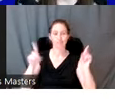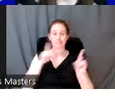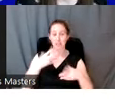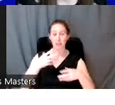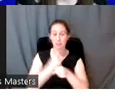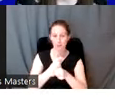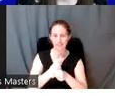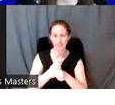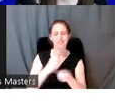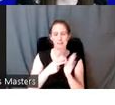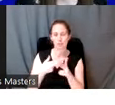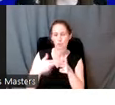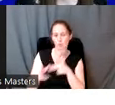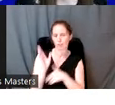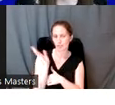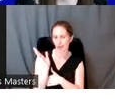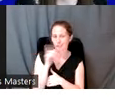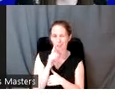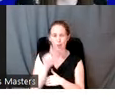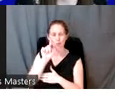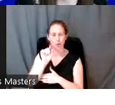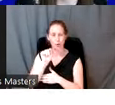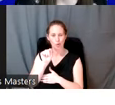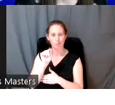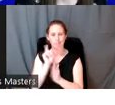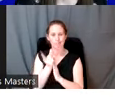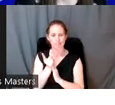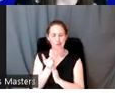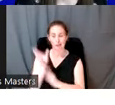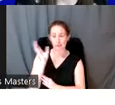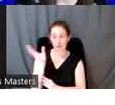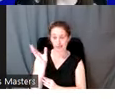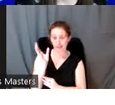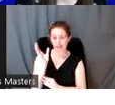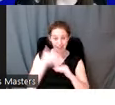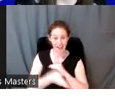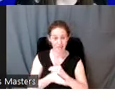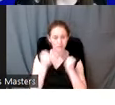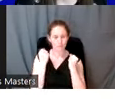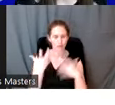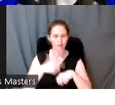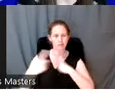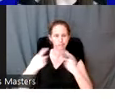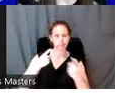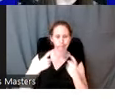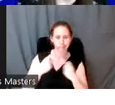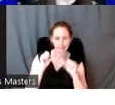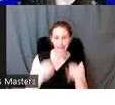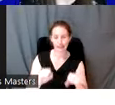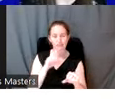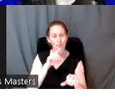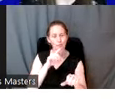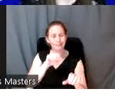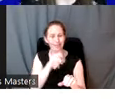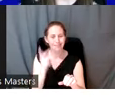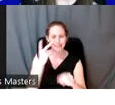hints at, is a shorter talk, so Sarah will give a 20-minute long presentation that will be followed by ample time for questions. We love to